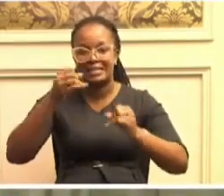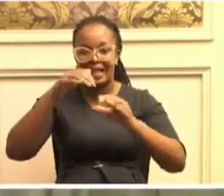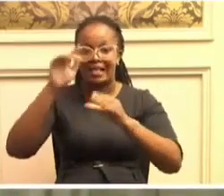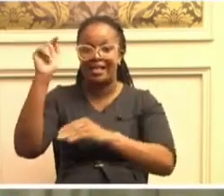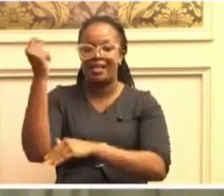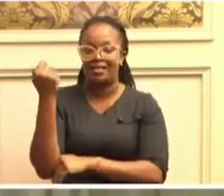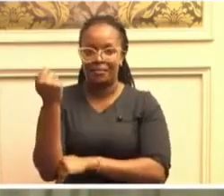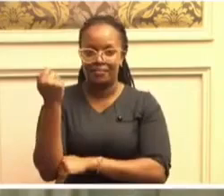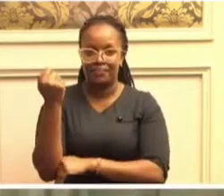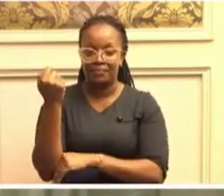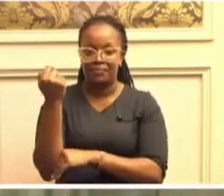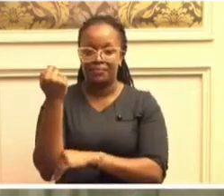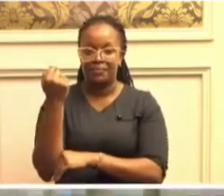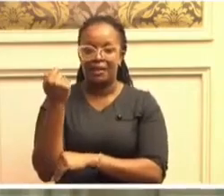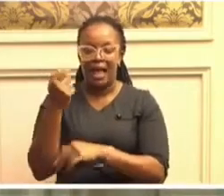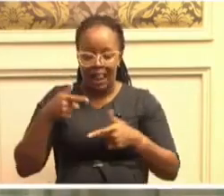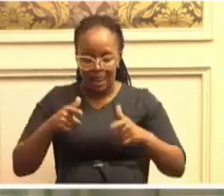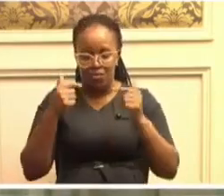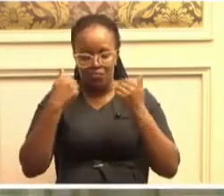Permit me to say this.